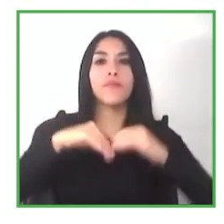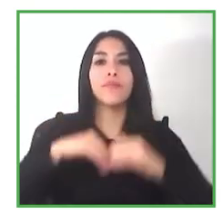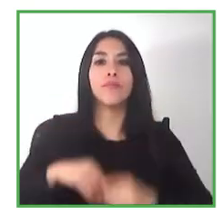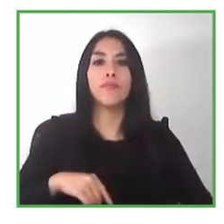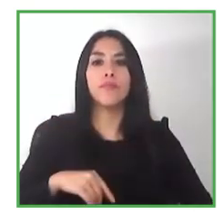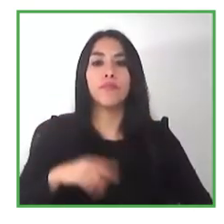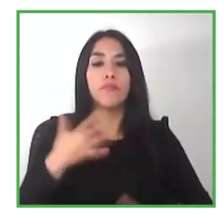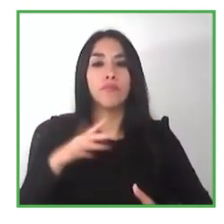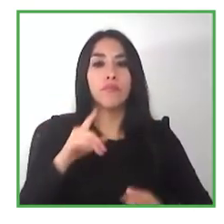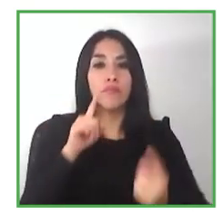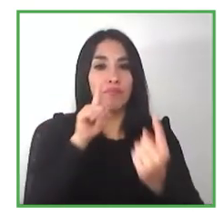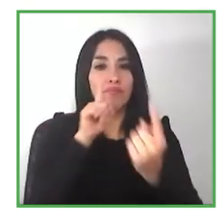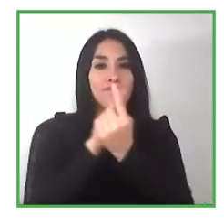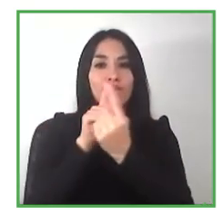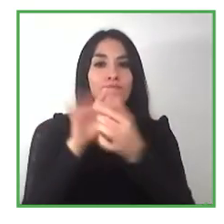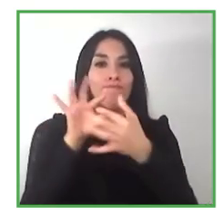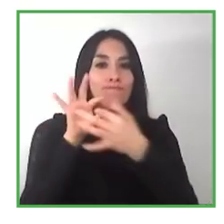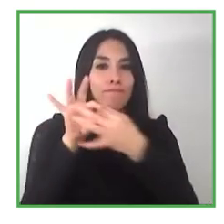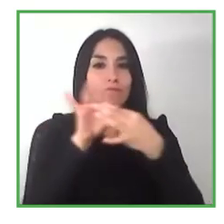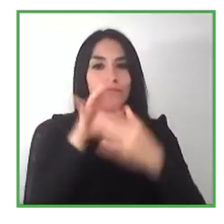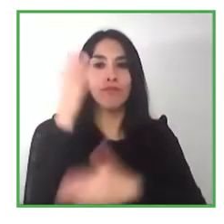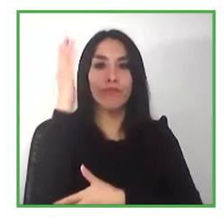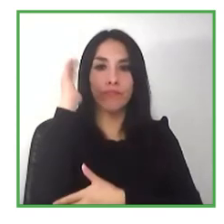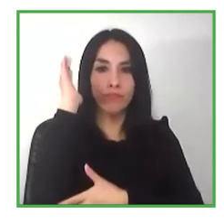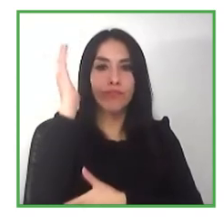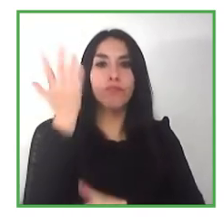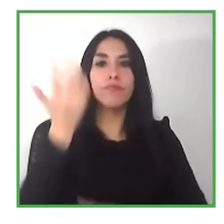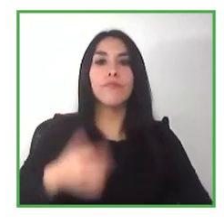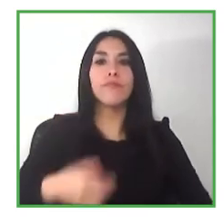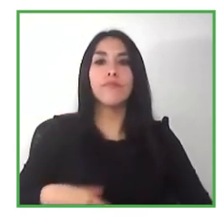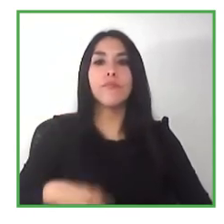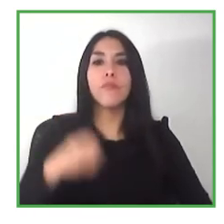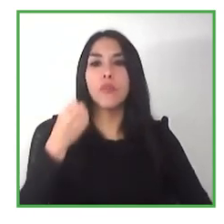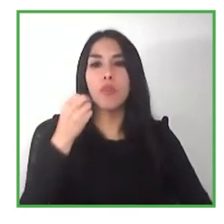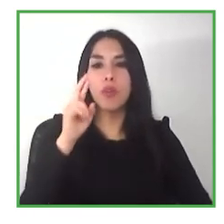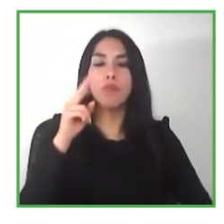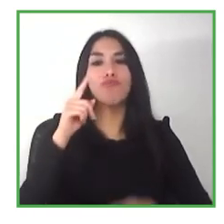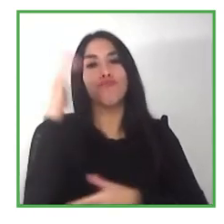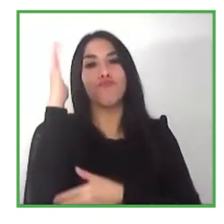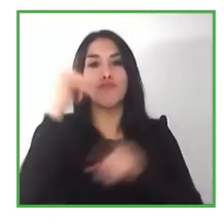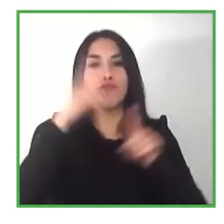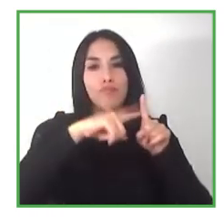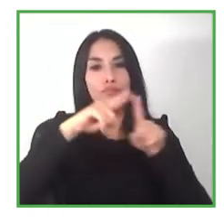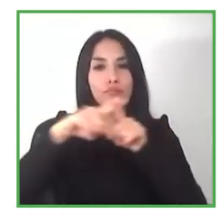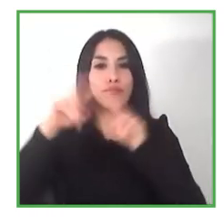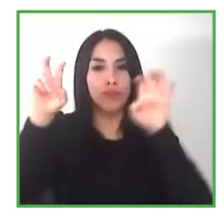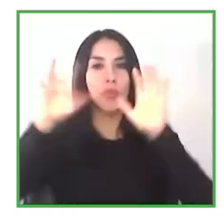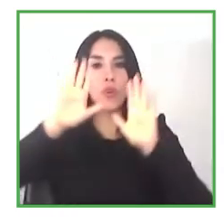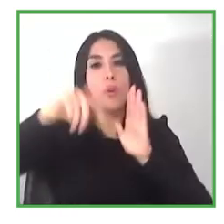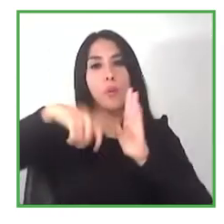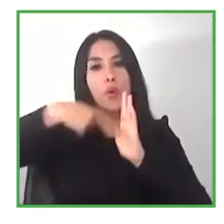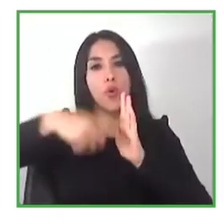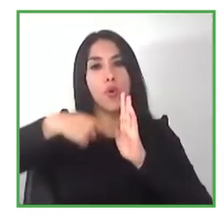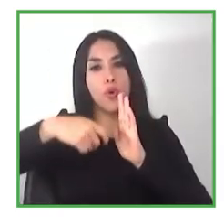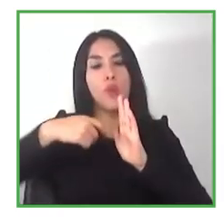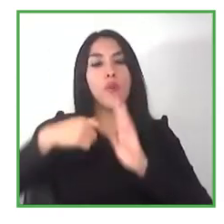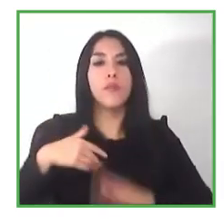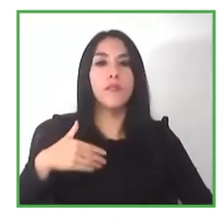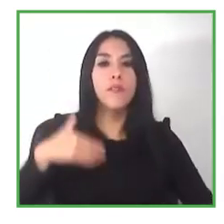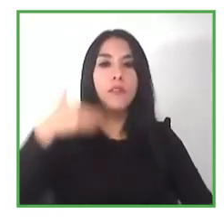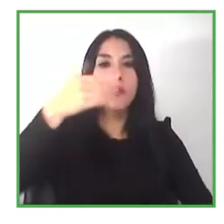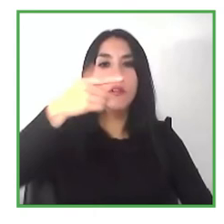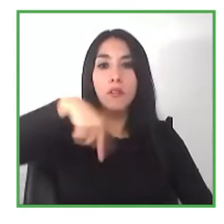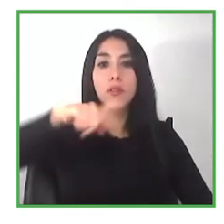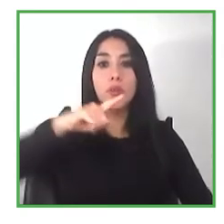project conferences but going beyond and turning into a community today with technology